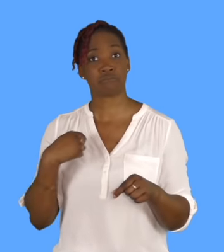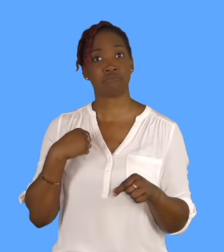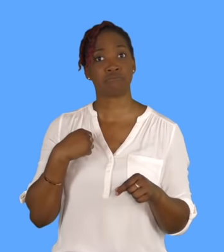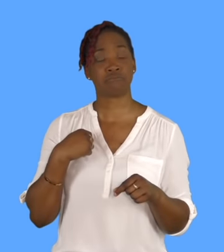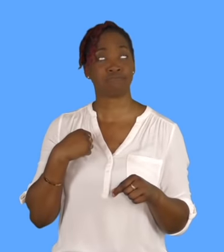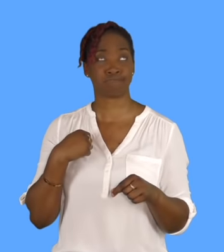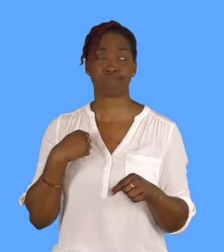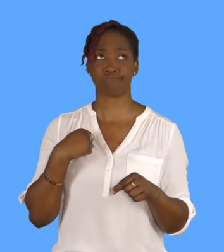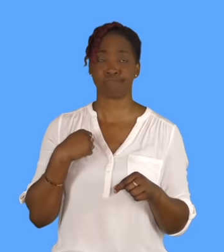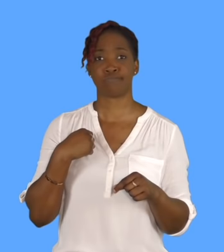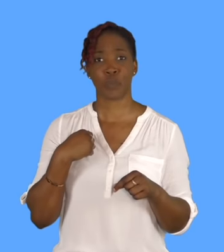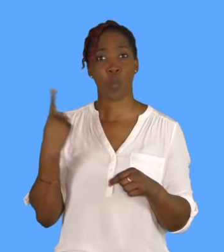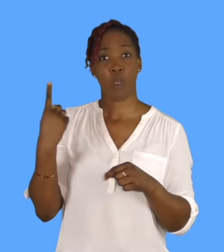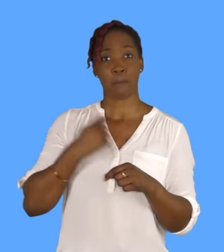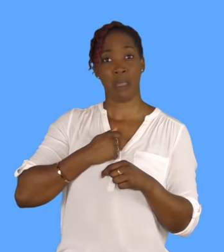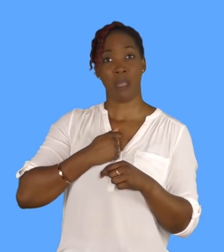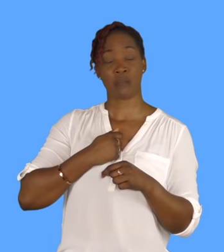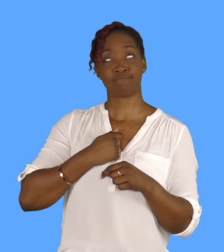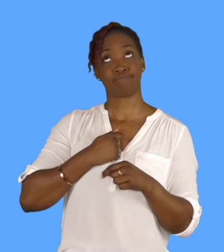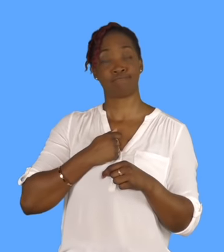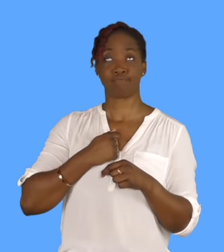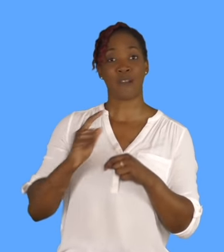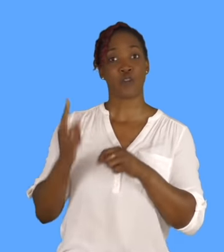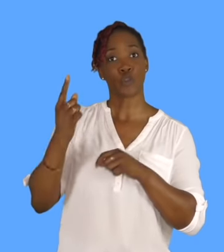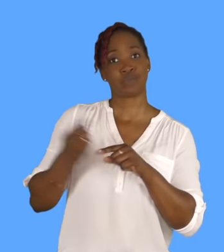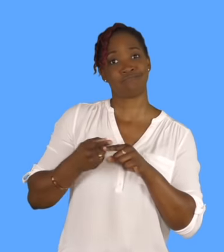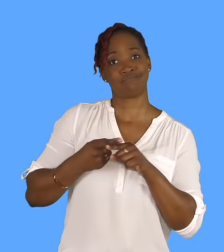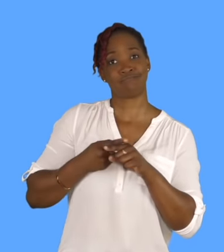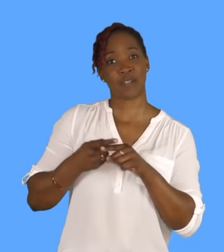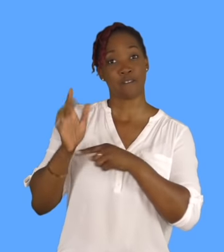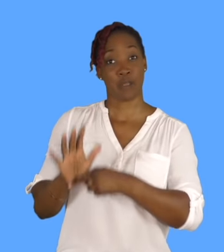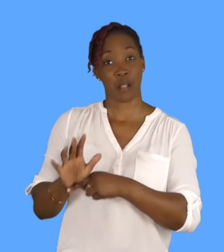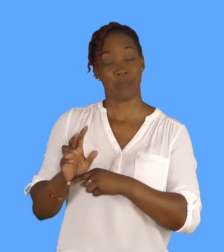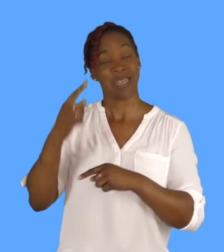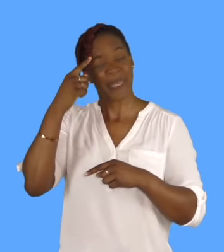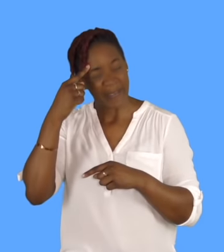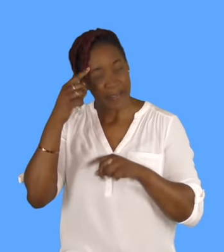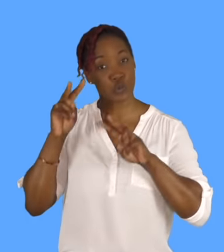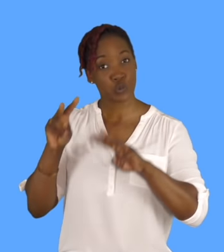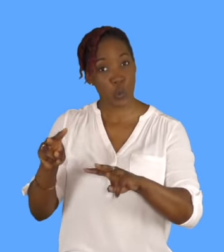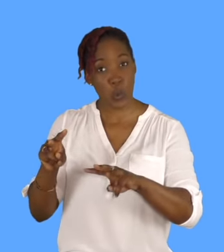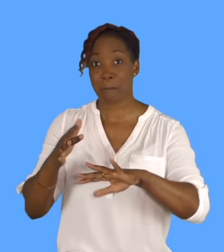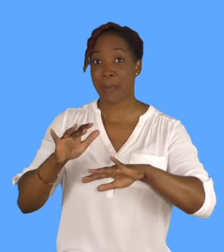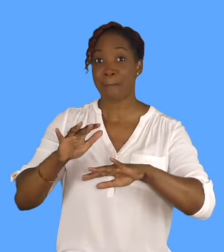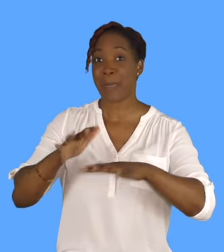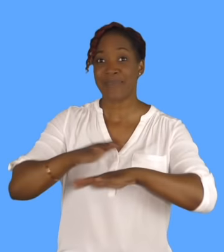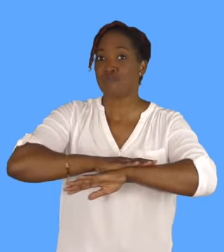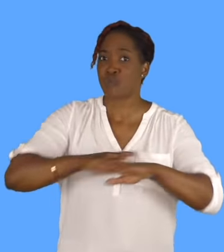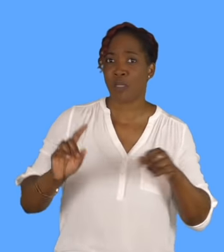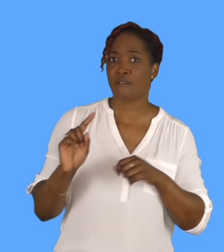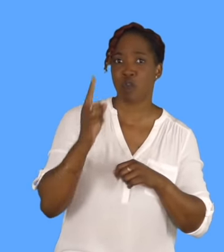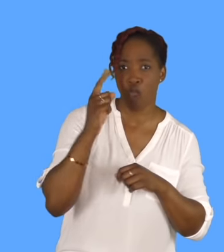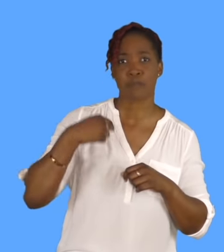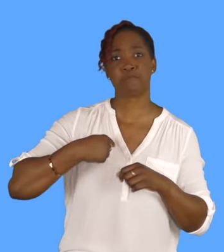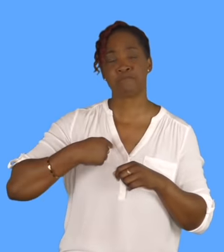my, the first English film, I think, I think I saw, and that might not be the first, but the first memory I have, is actually because in